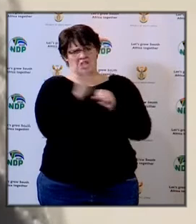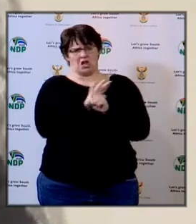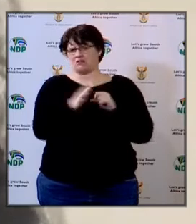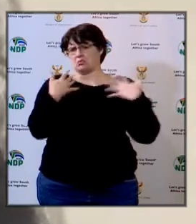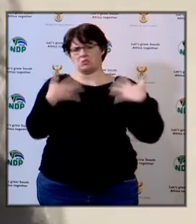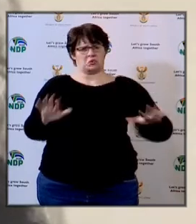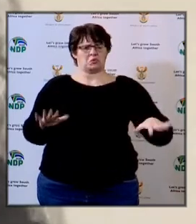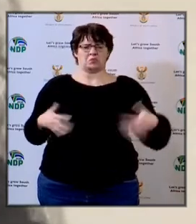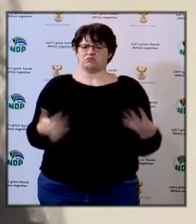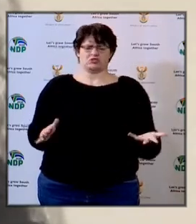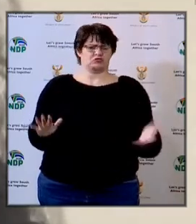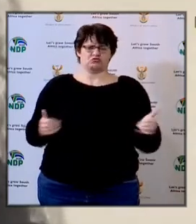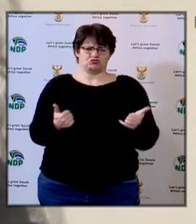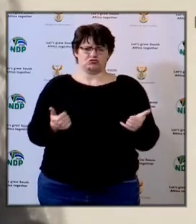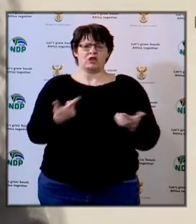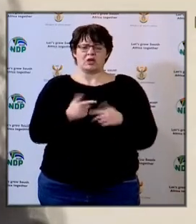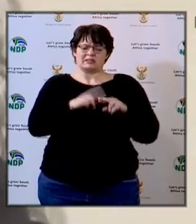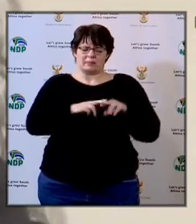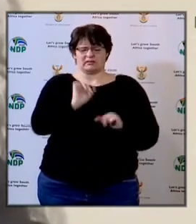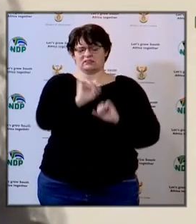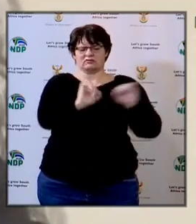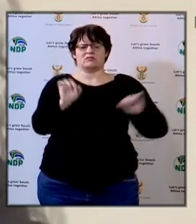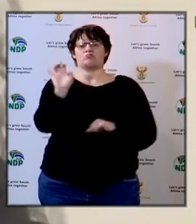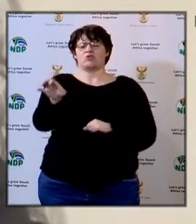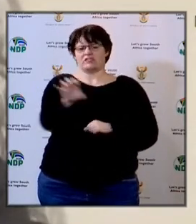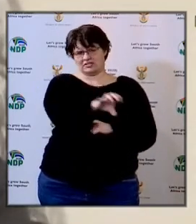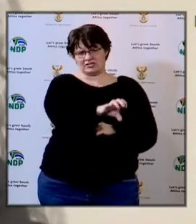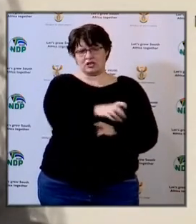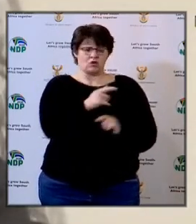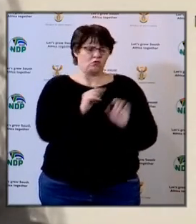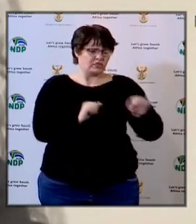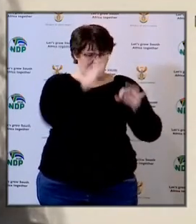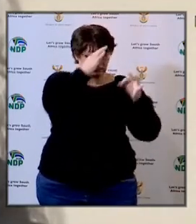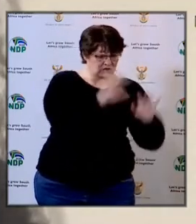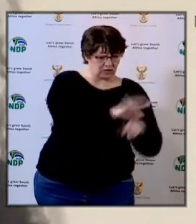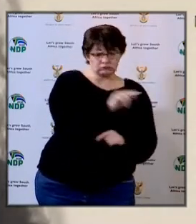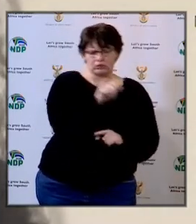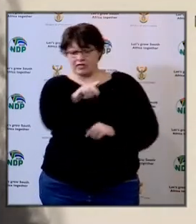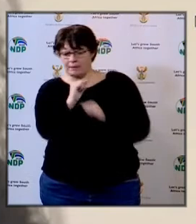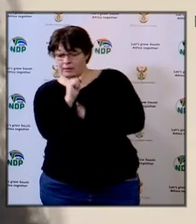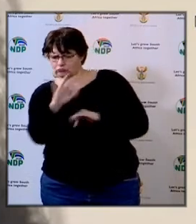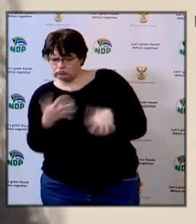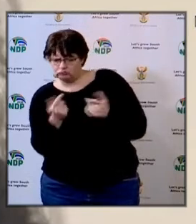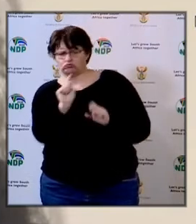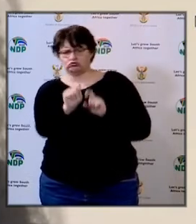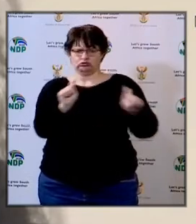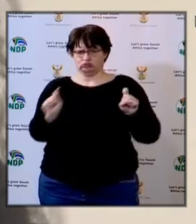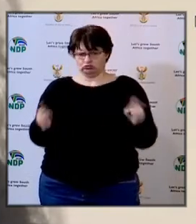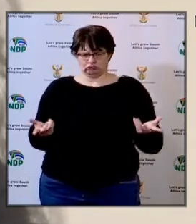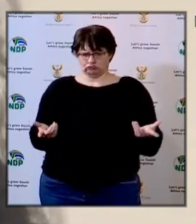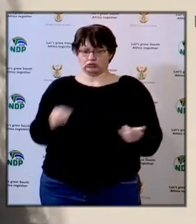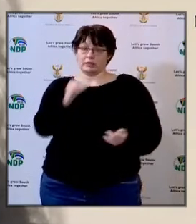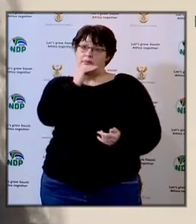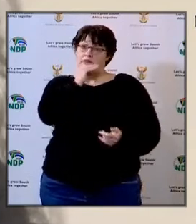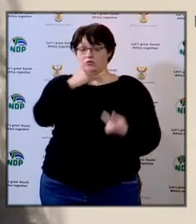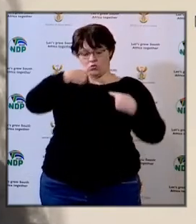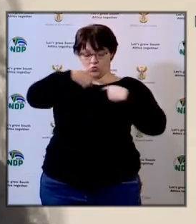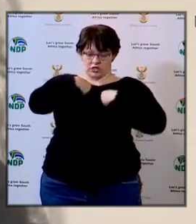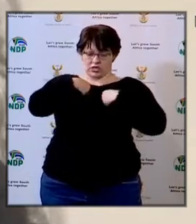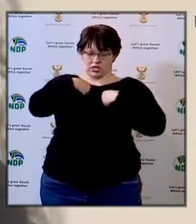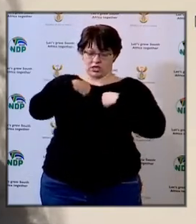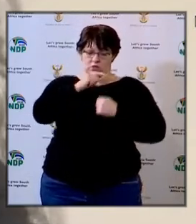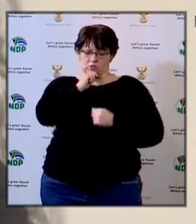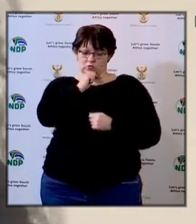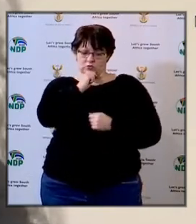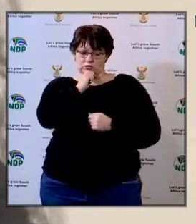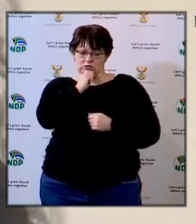it very well that it depends the province and province have utilised various systems and mechanisms it doesn't mean that when we opted to